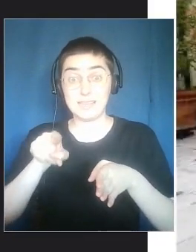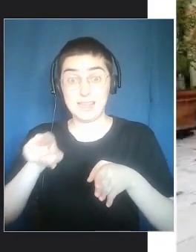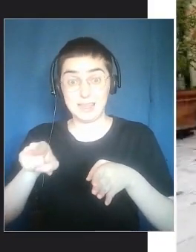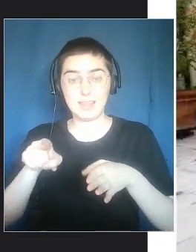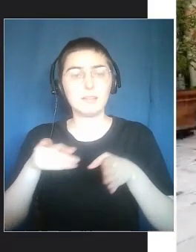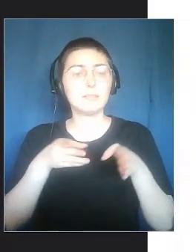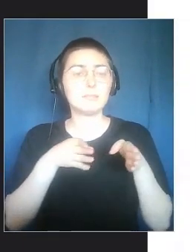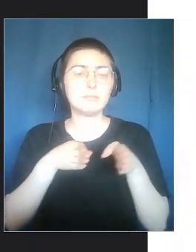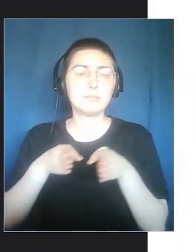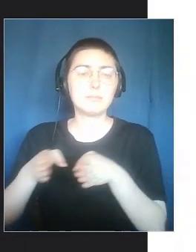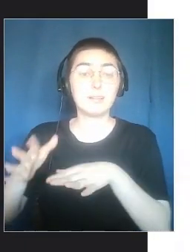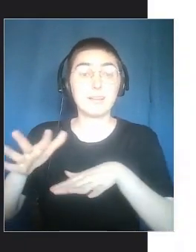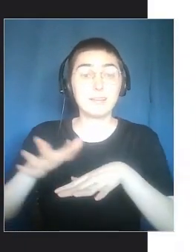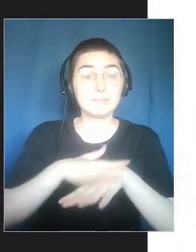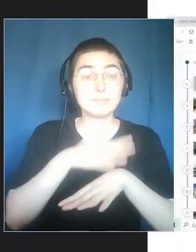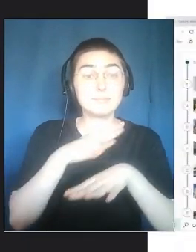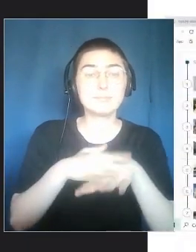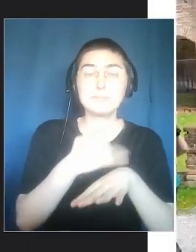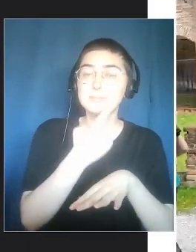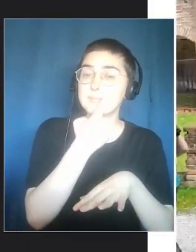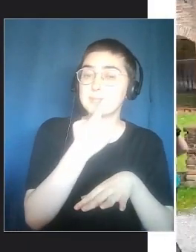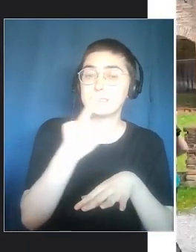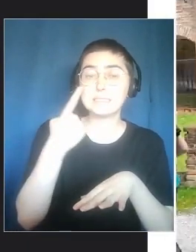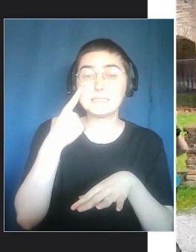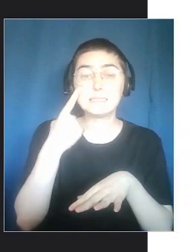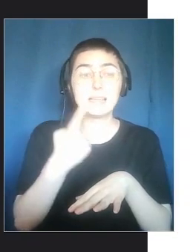that prepares the heart to rest.